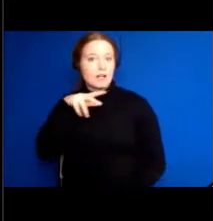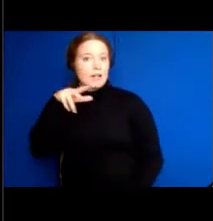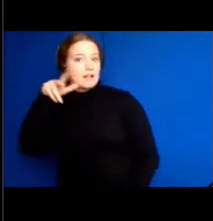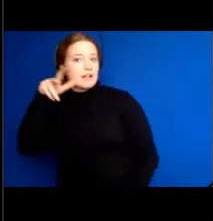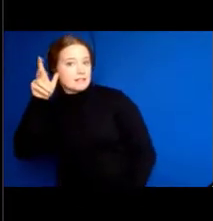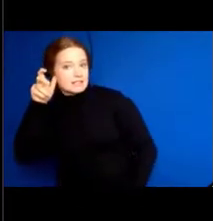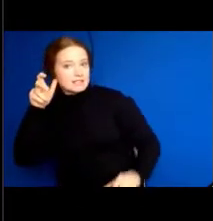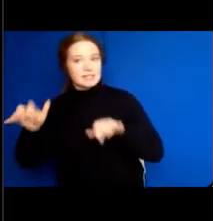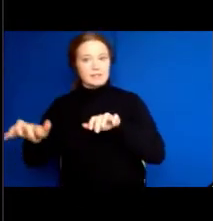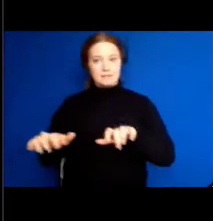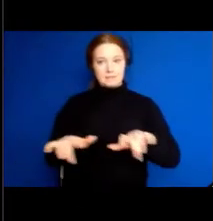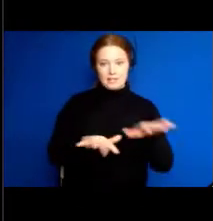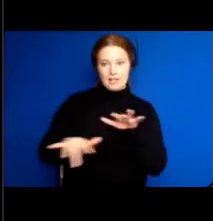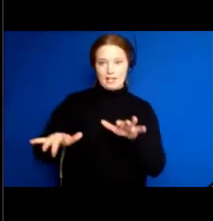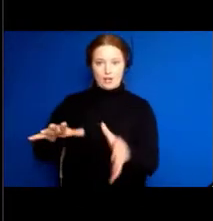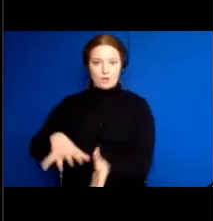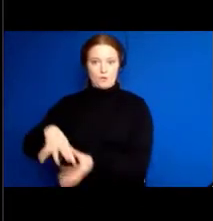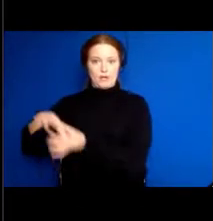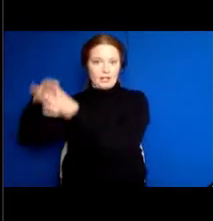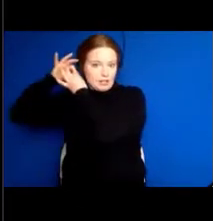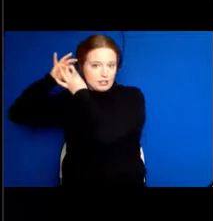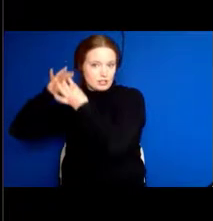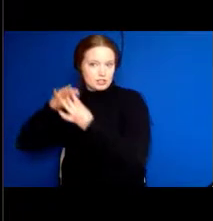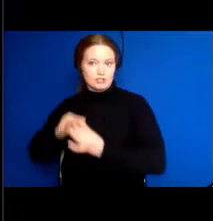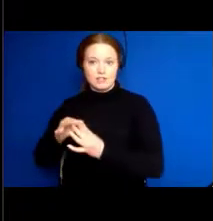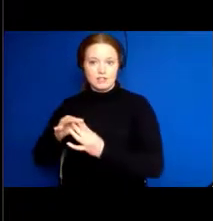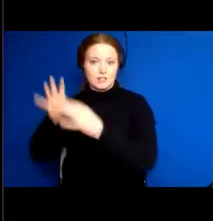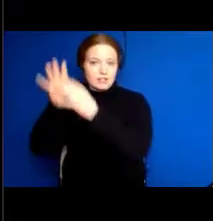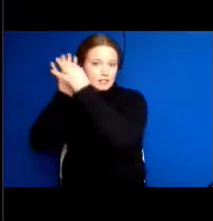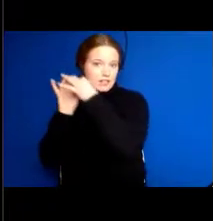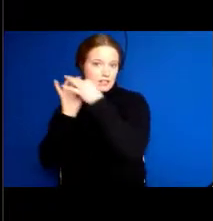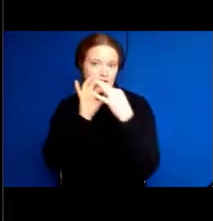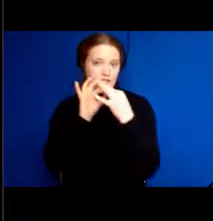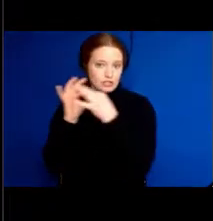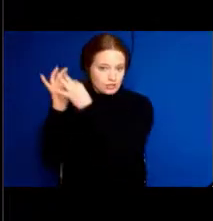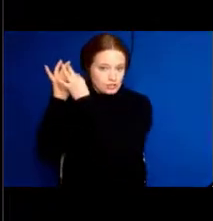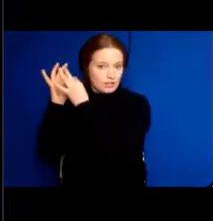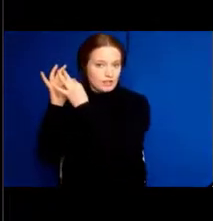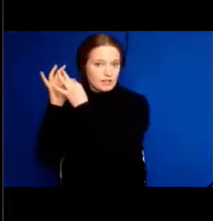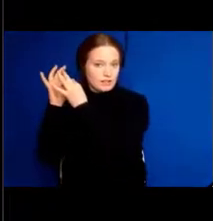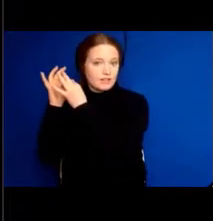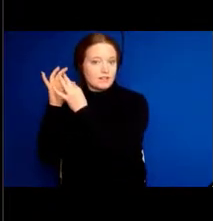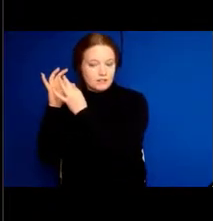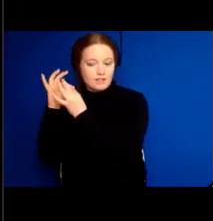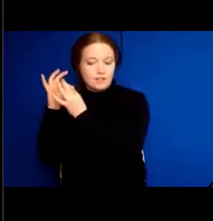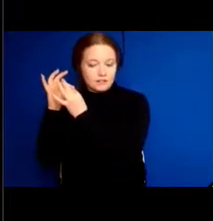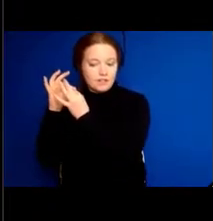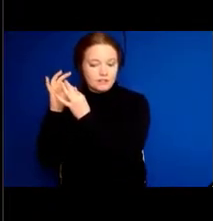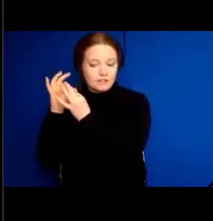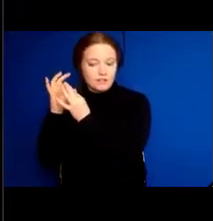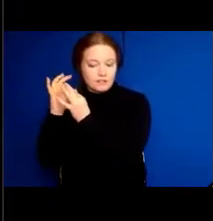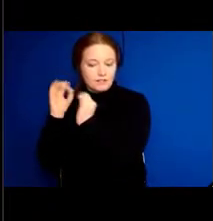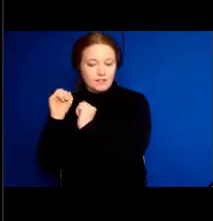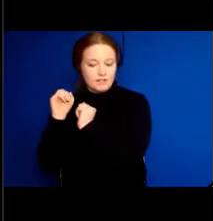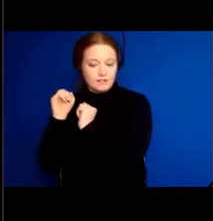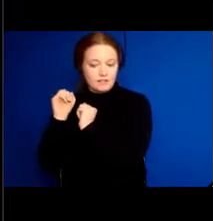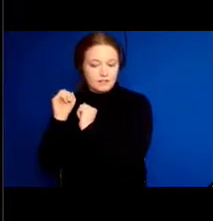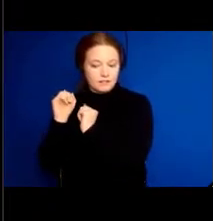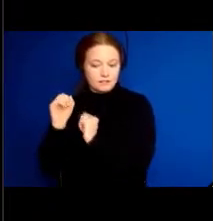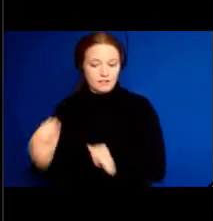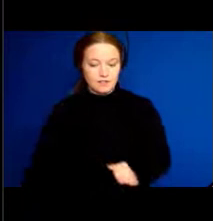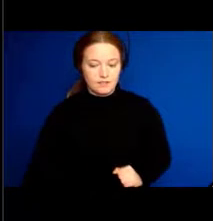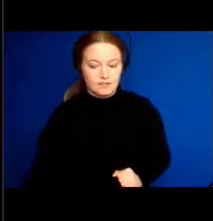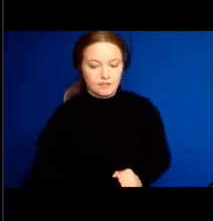hearing it part. It's the connections and it's creating, you know, the motor,